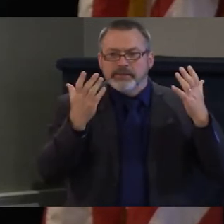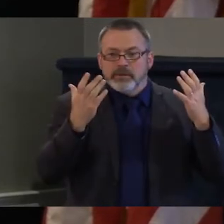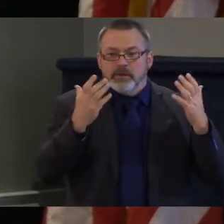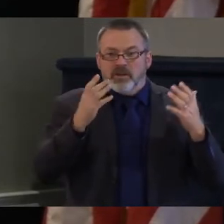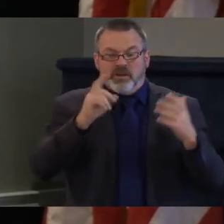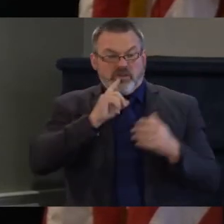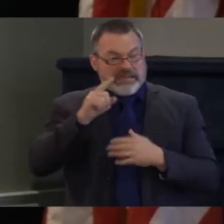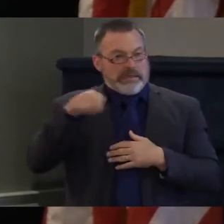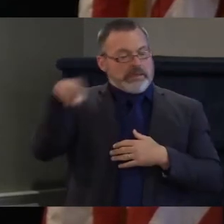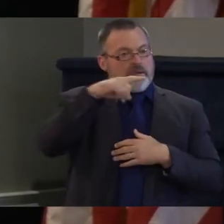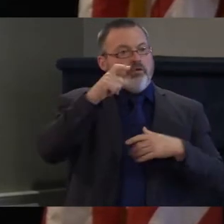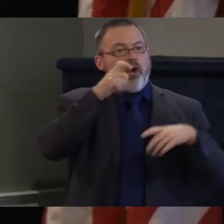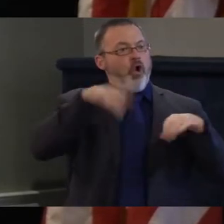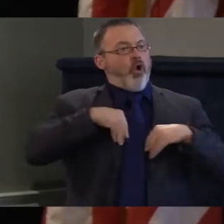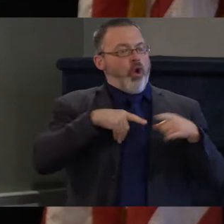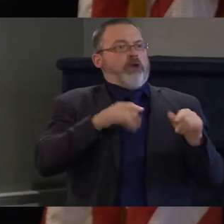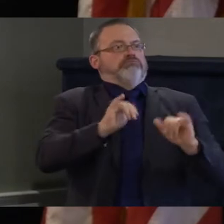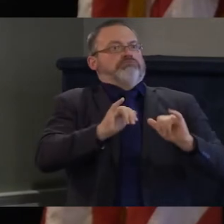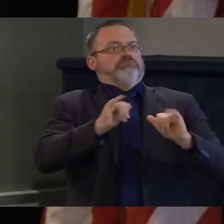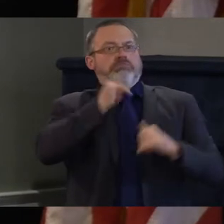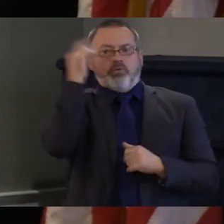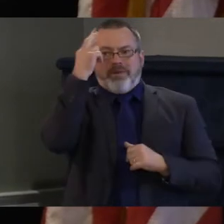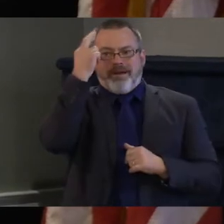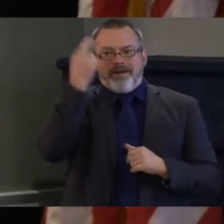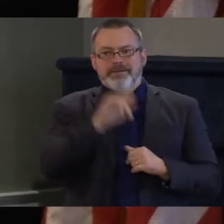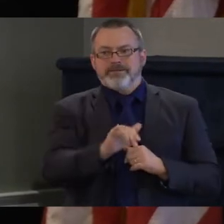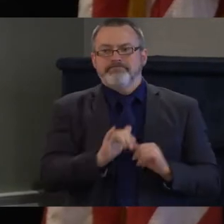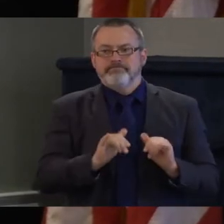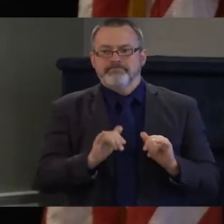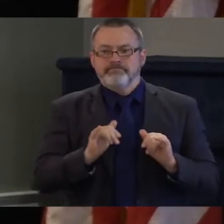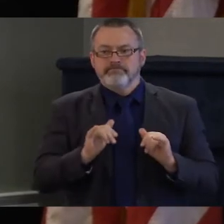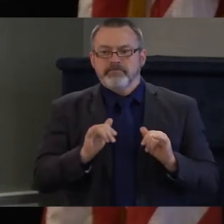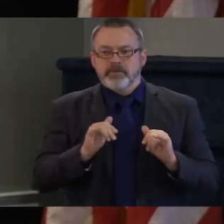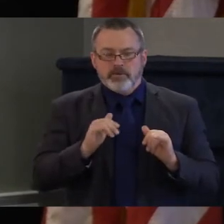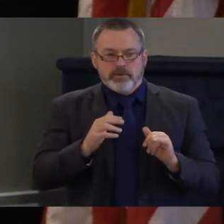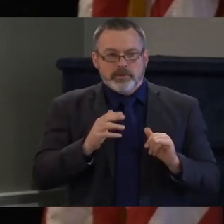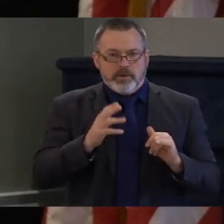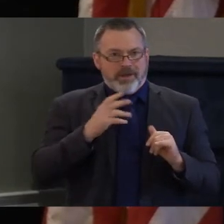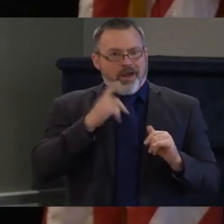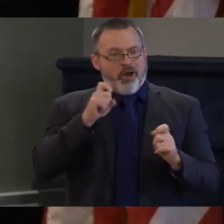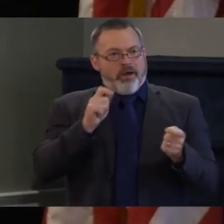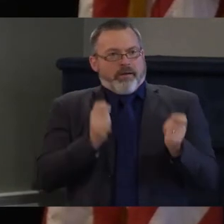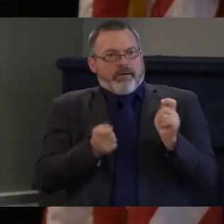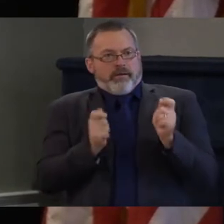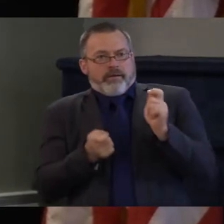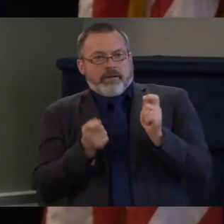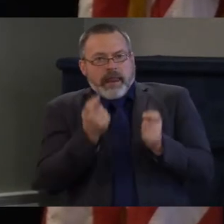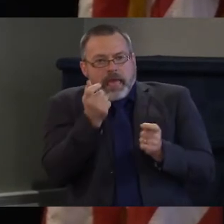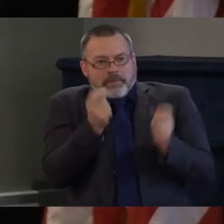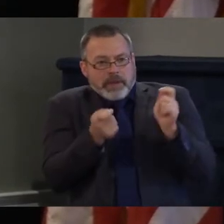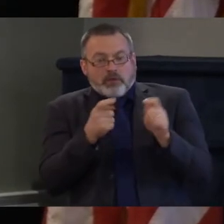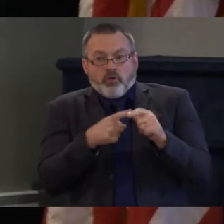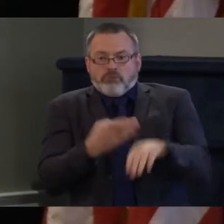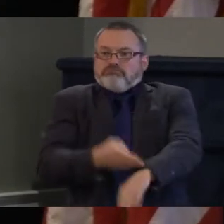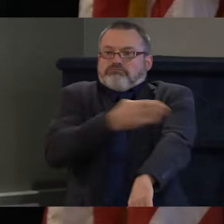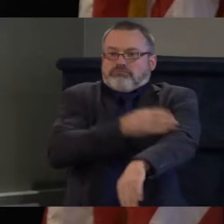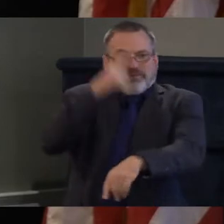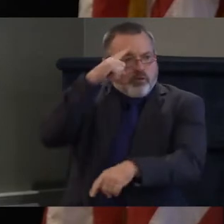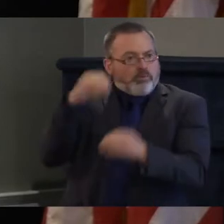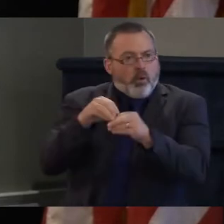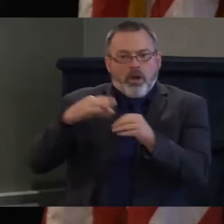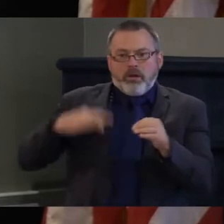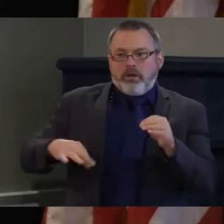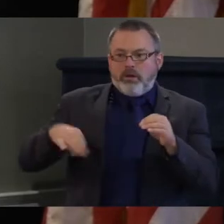they have the capacity to be helpful. There are, in fact, many training programs around the state, including in our technical centers,